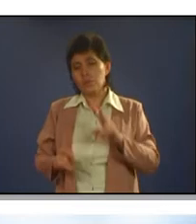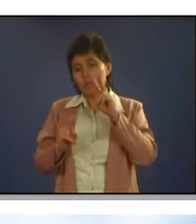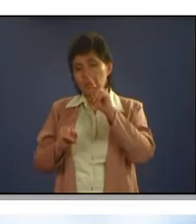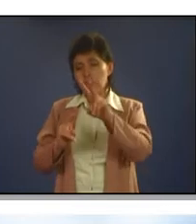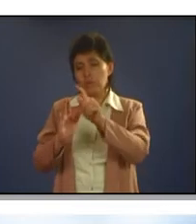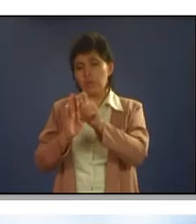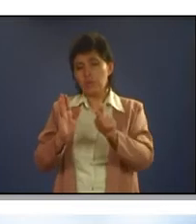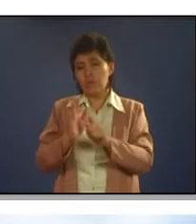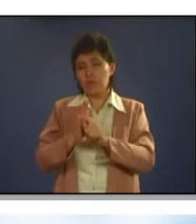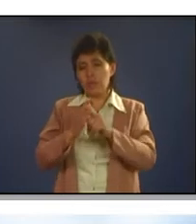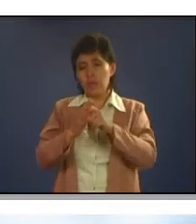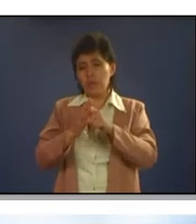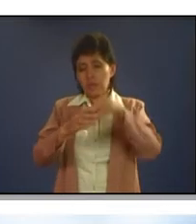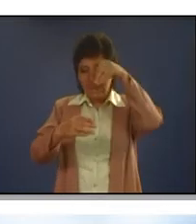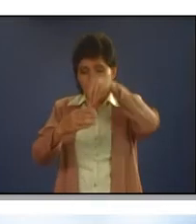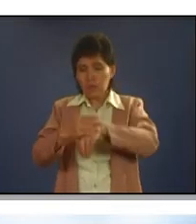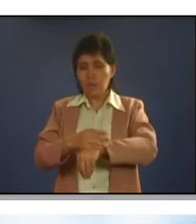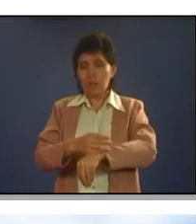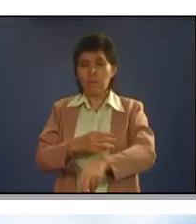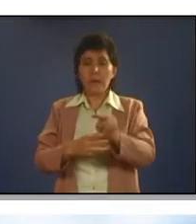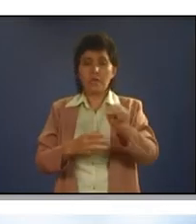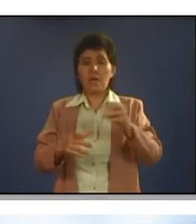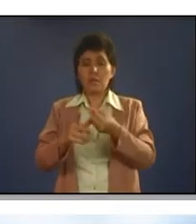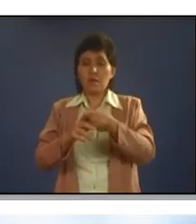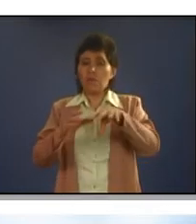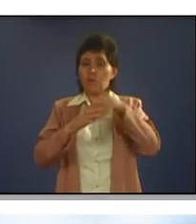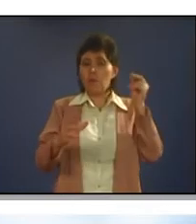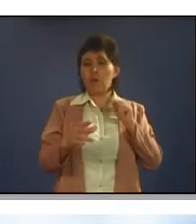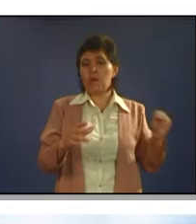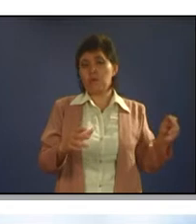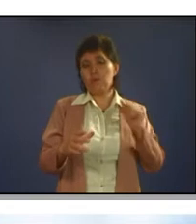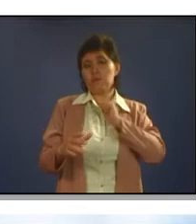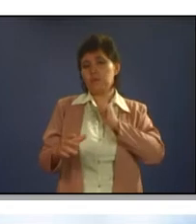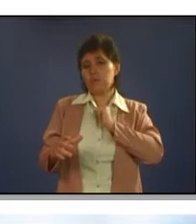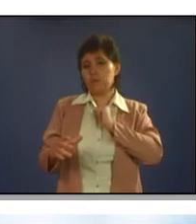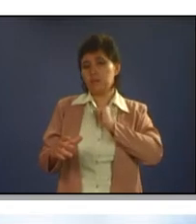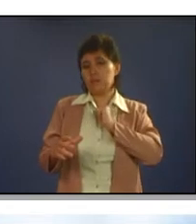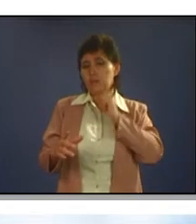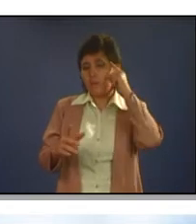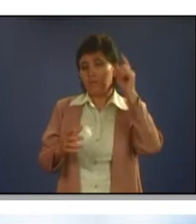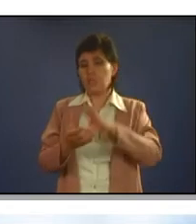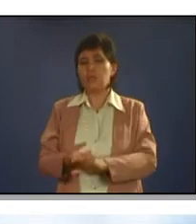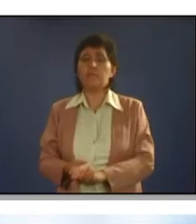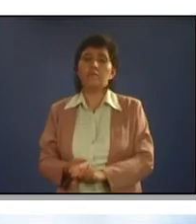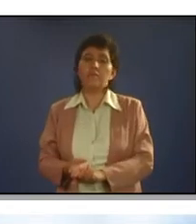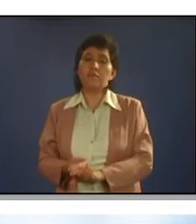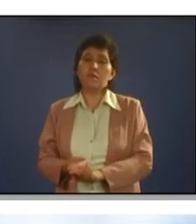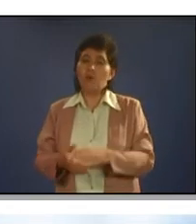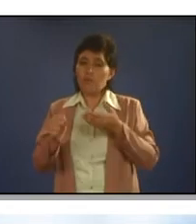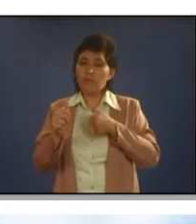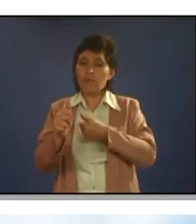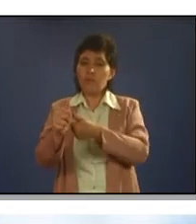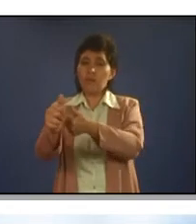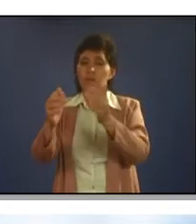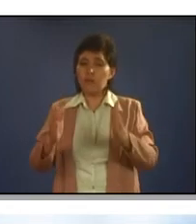external point of control or self-efficacy belief or does the do your followers perceive themselves to be able